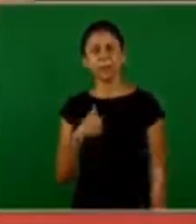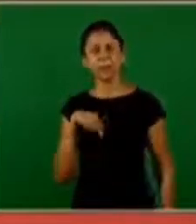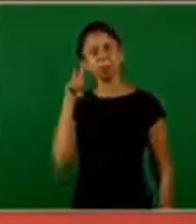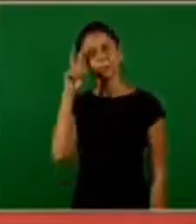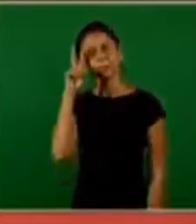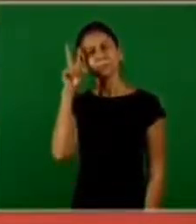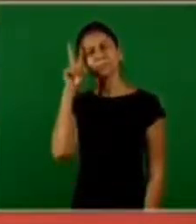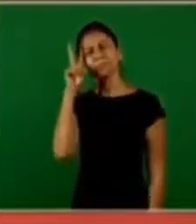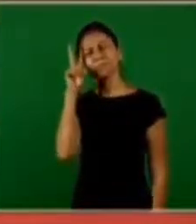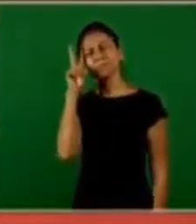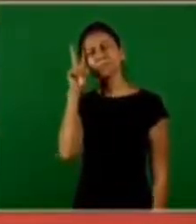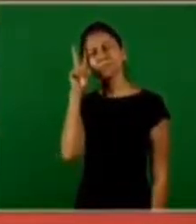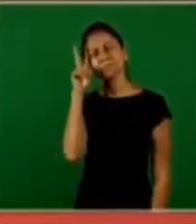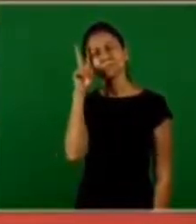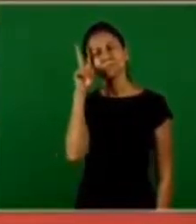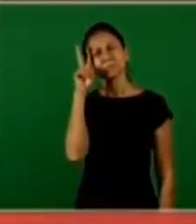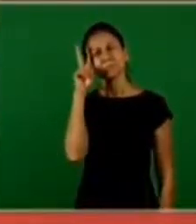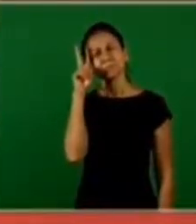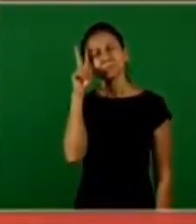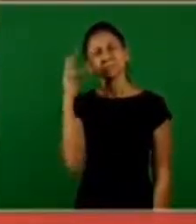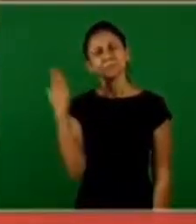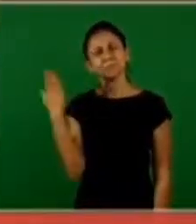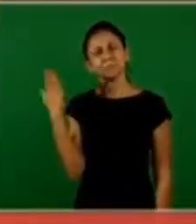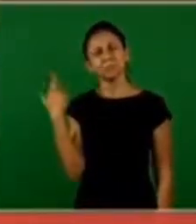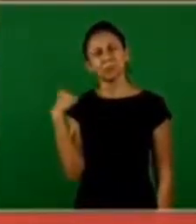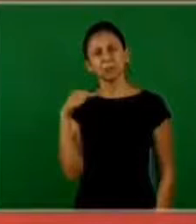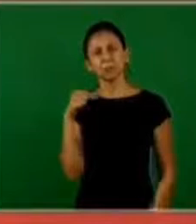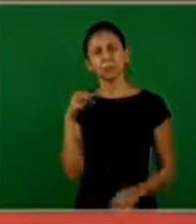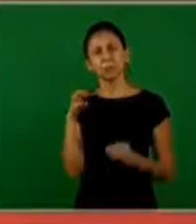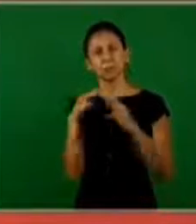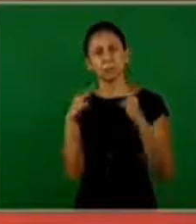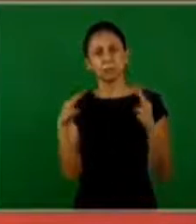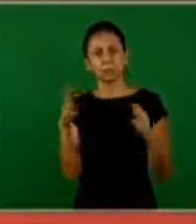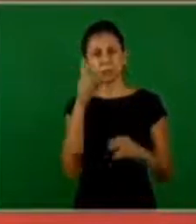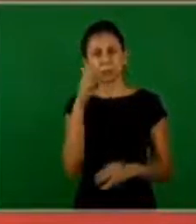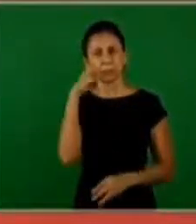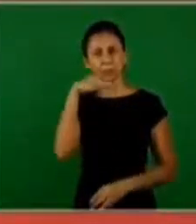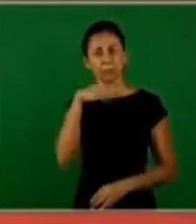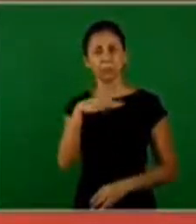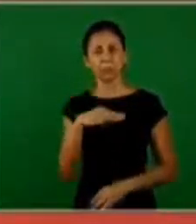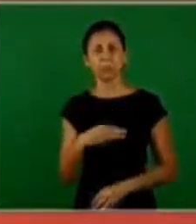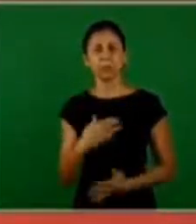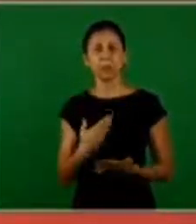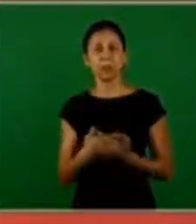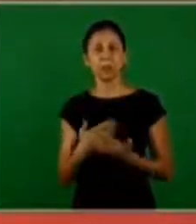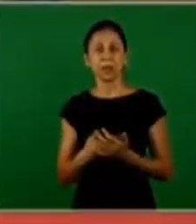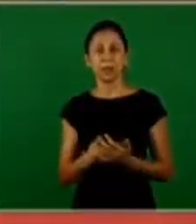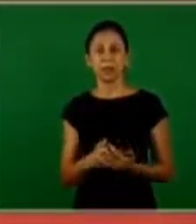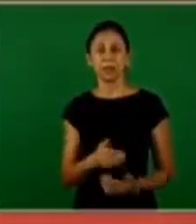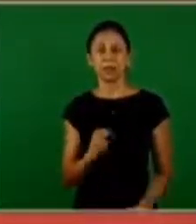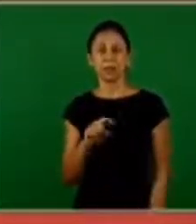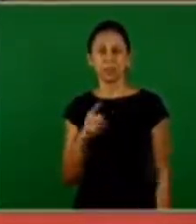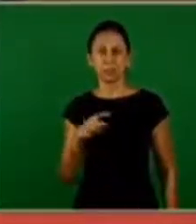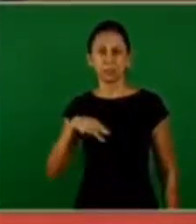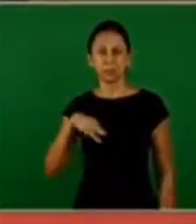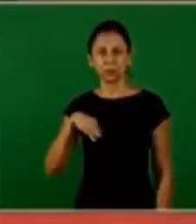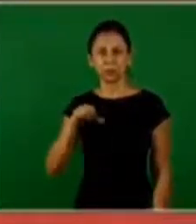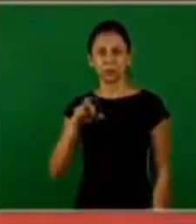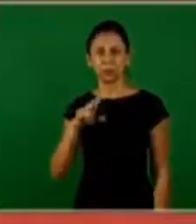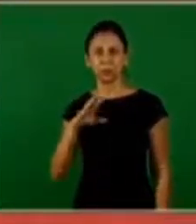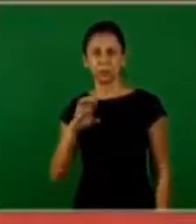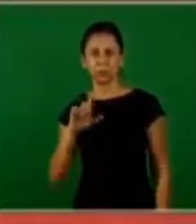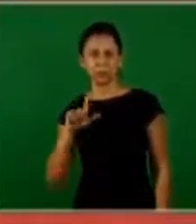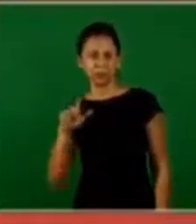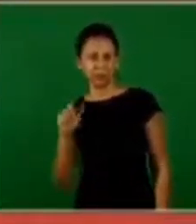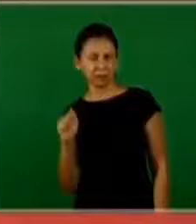I remember that I went to give a class in Mennon, right